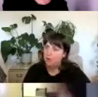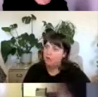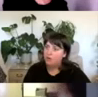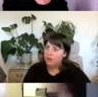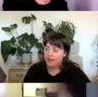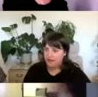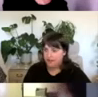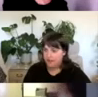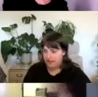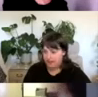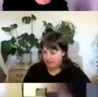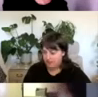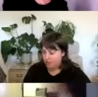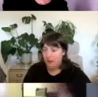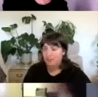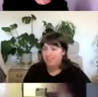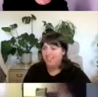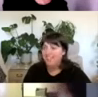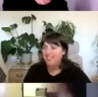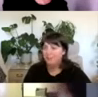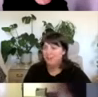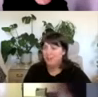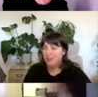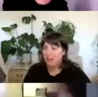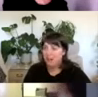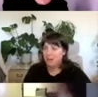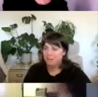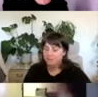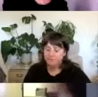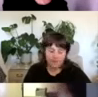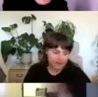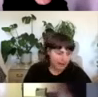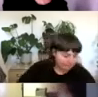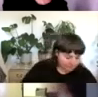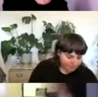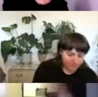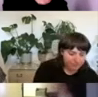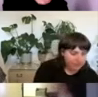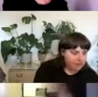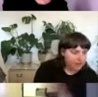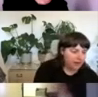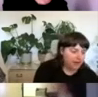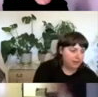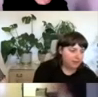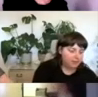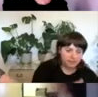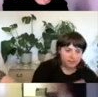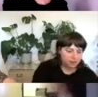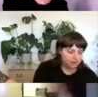and and who with etc um yeah uh